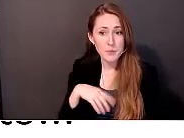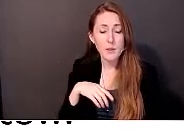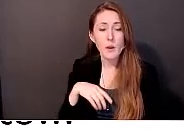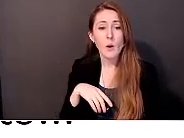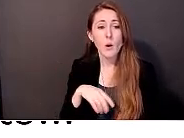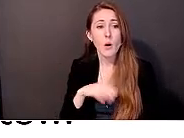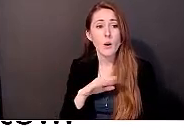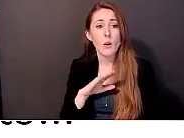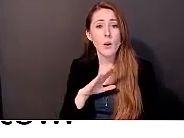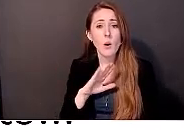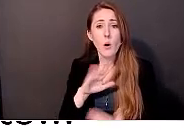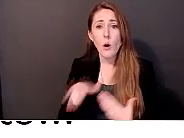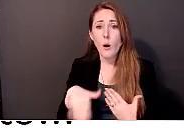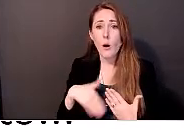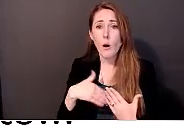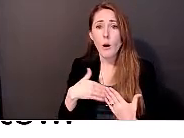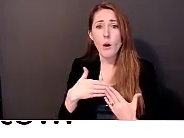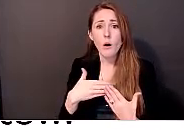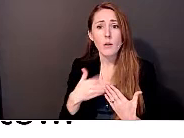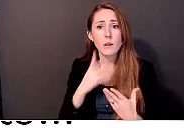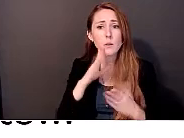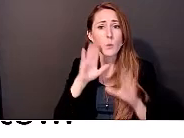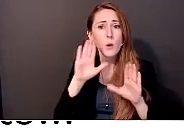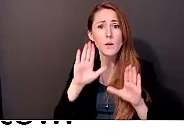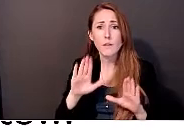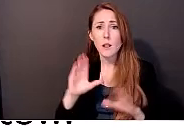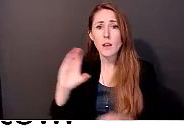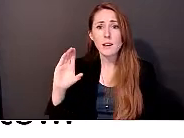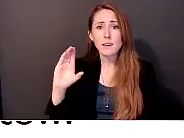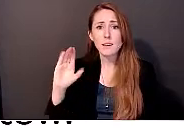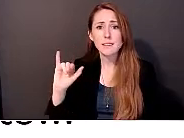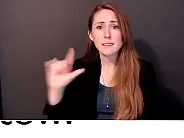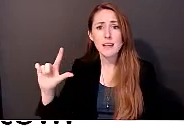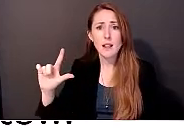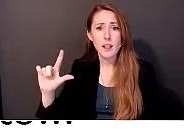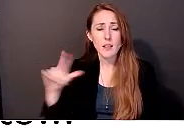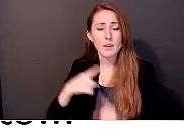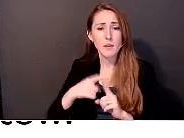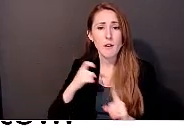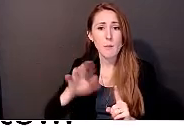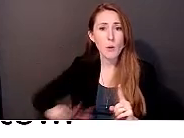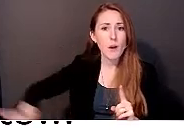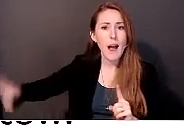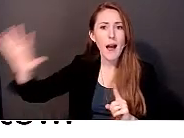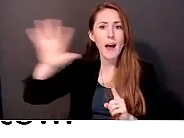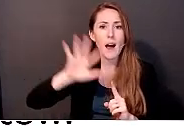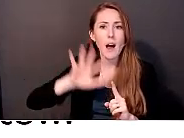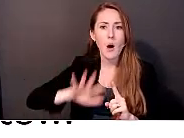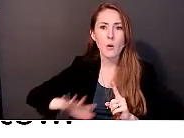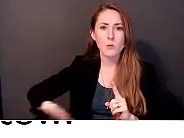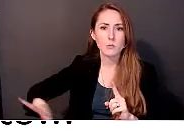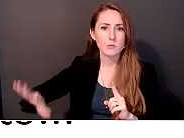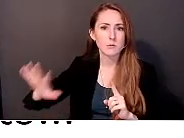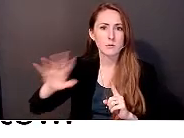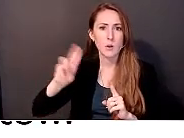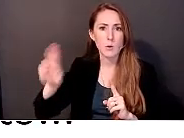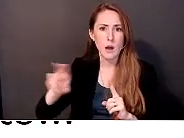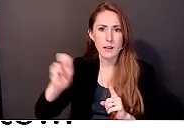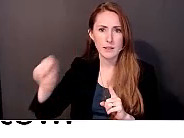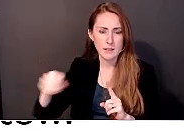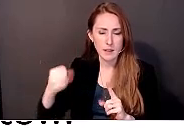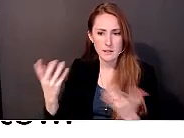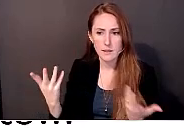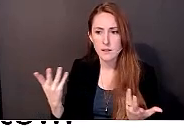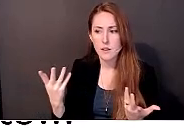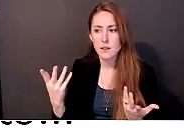wonderful sales from around the country, um, you know, we came together, and sometimes in a rural